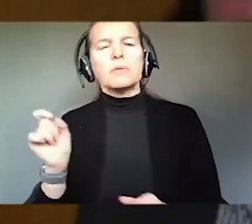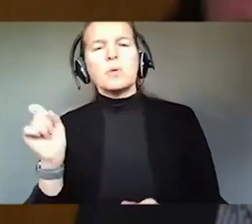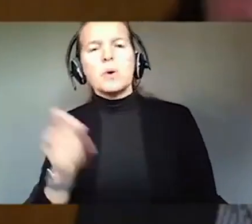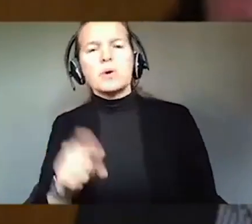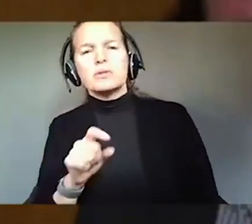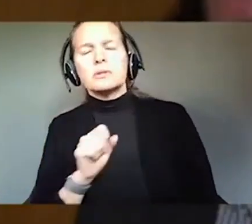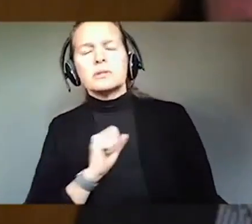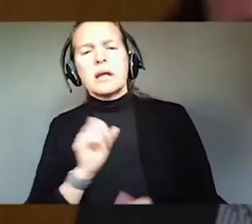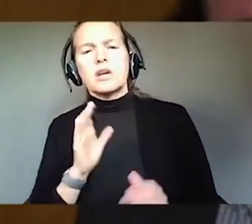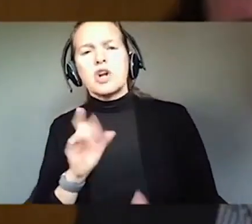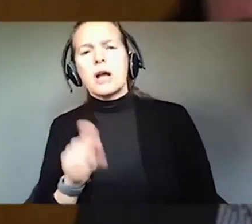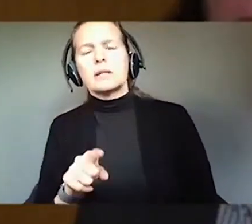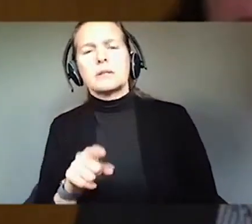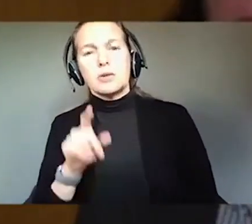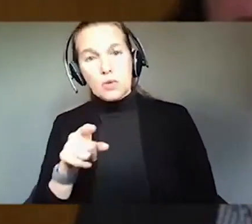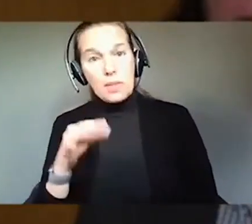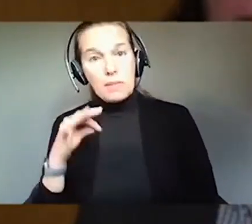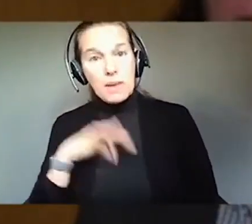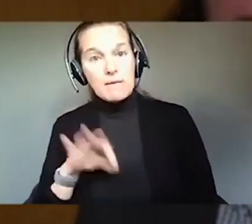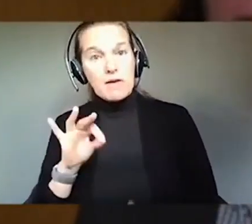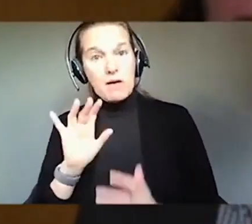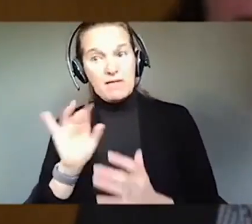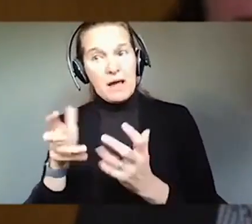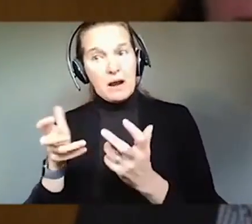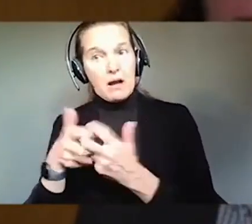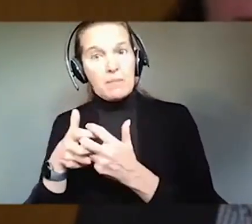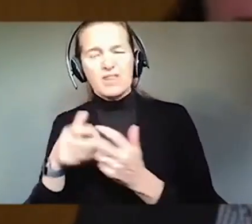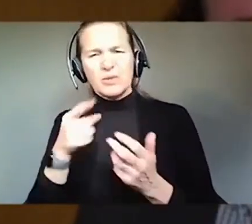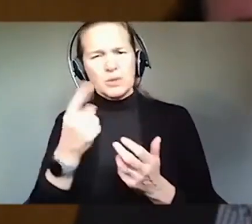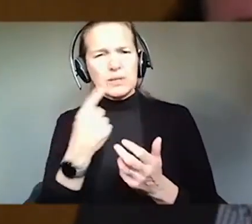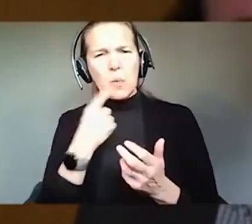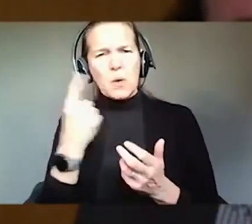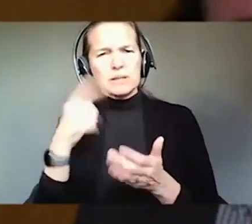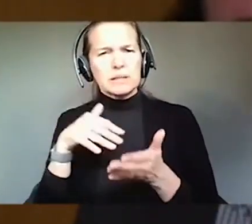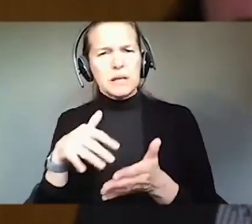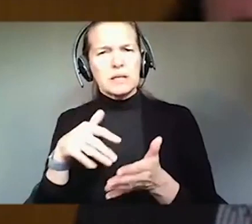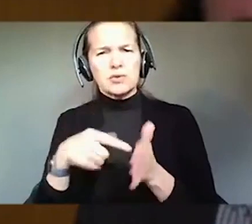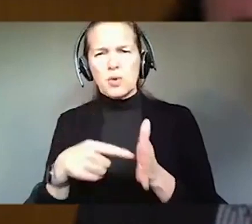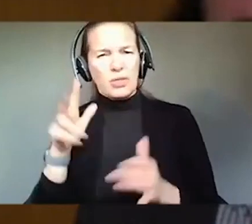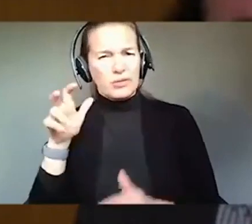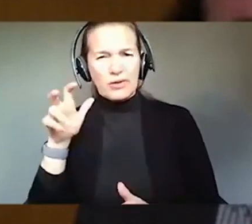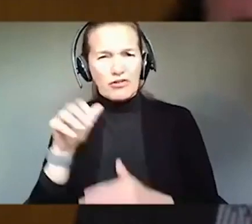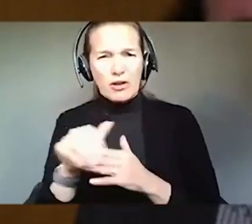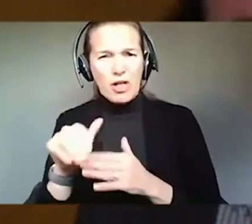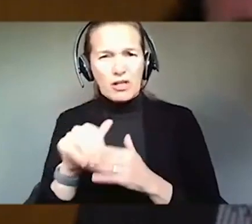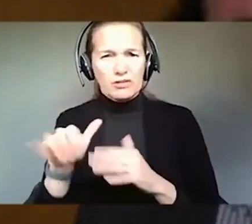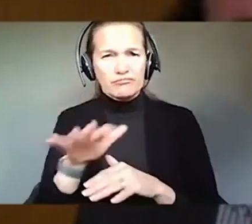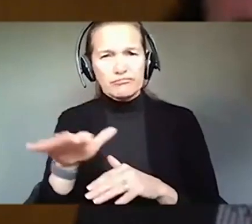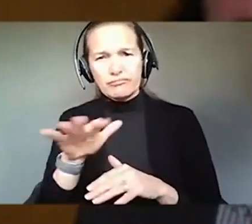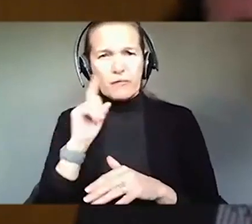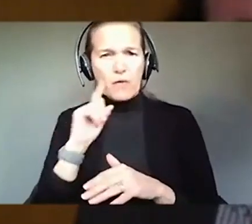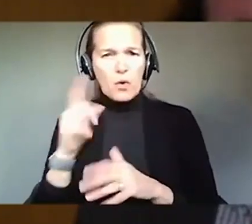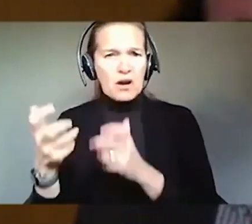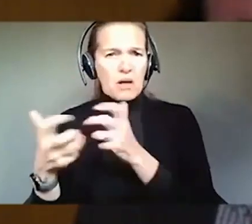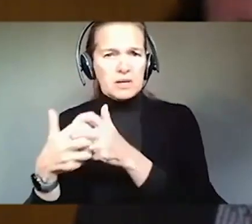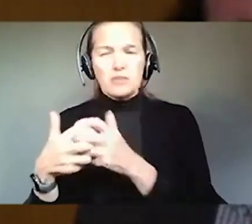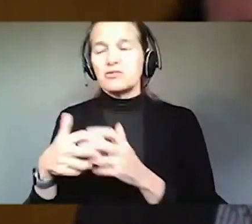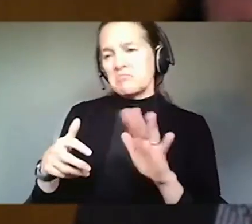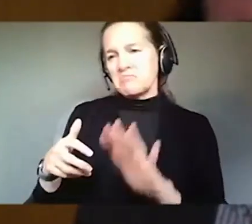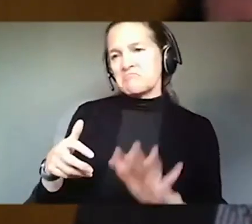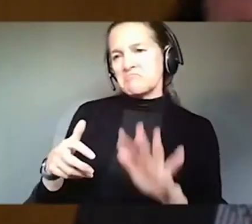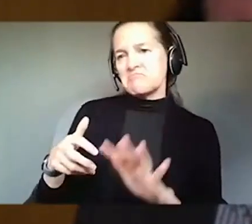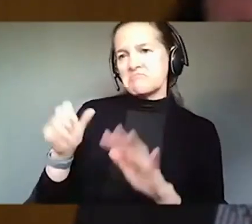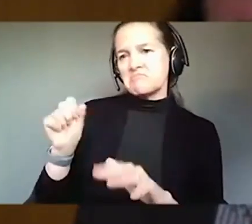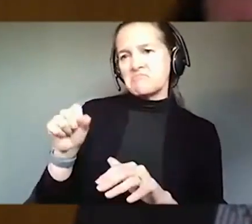the benefit of the accommodation, which you said one study showed that was like $300. Approximately. The cost of the ex, you know, approximately $300